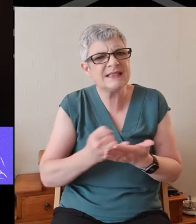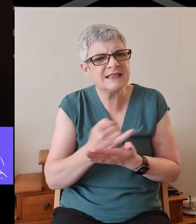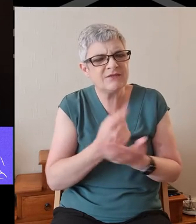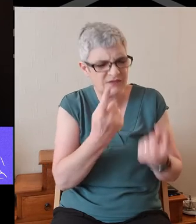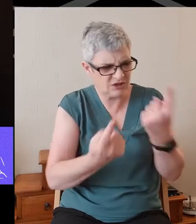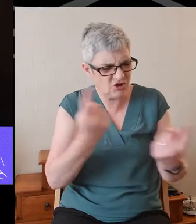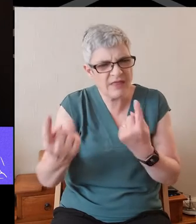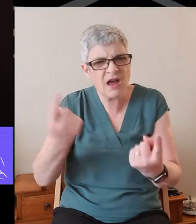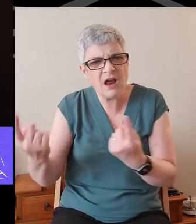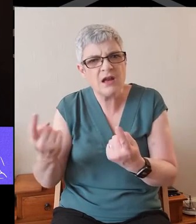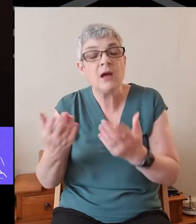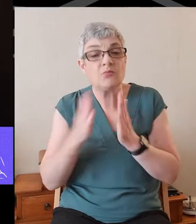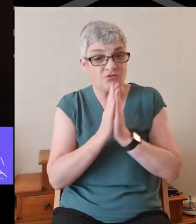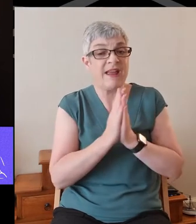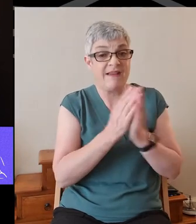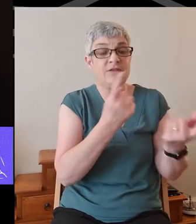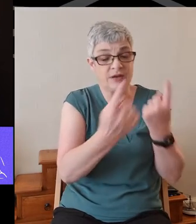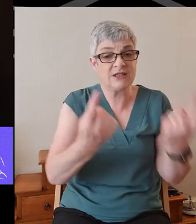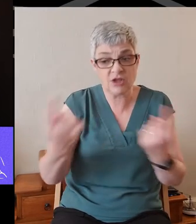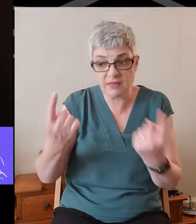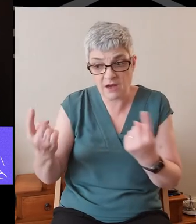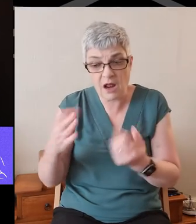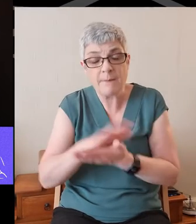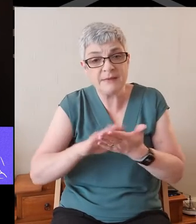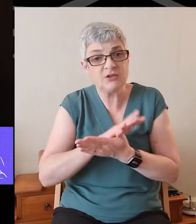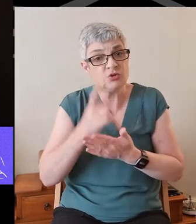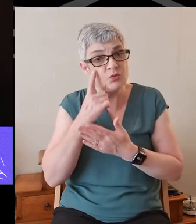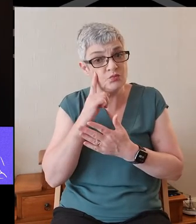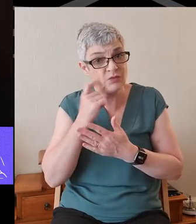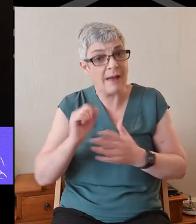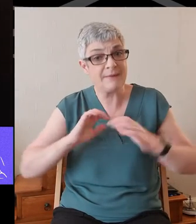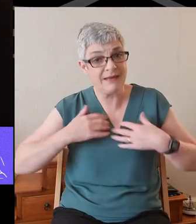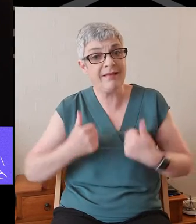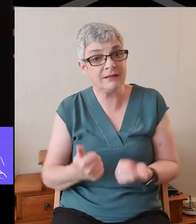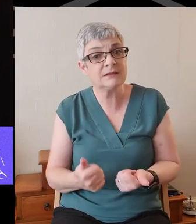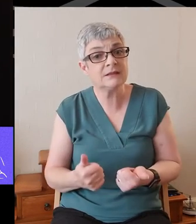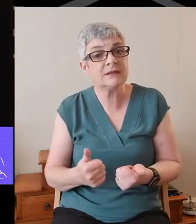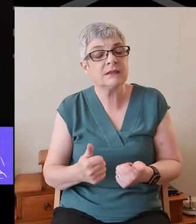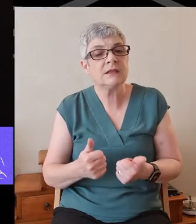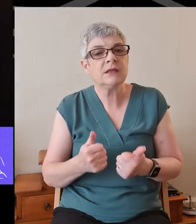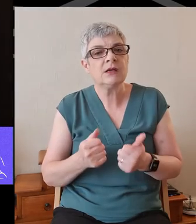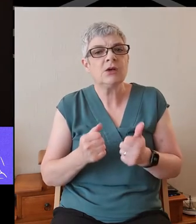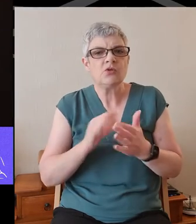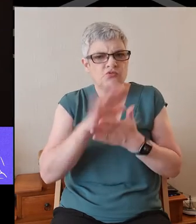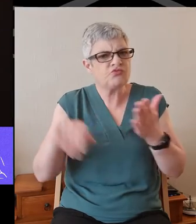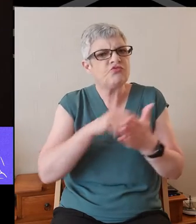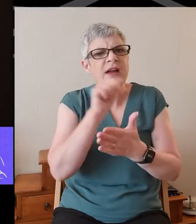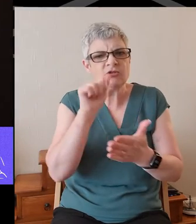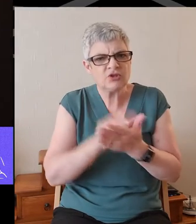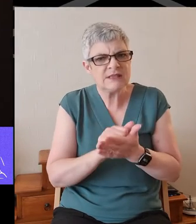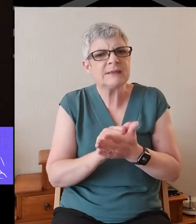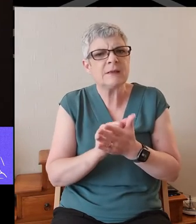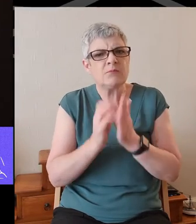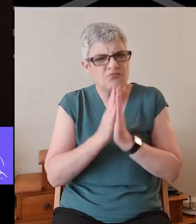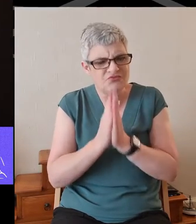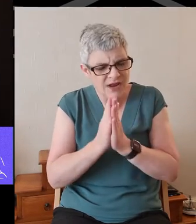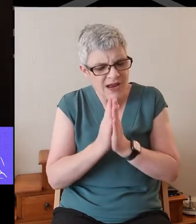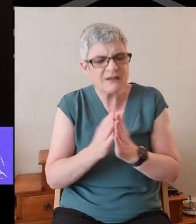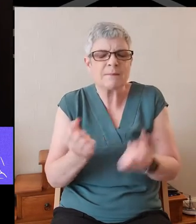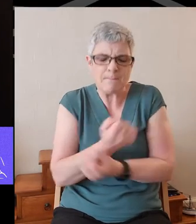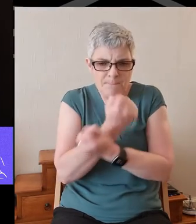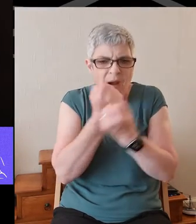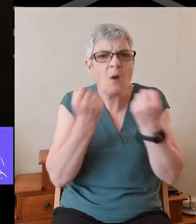pray for each other so that you may be healed. The prayer of a righteous person is powerful and